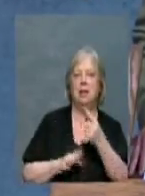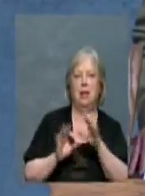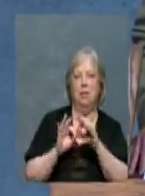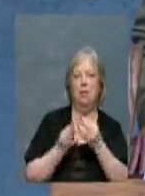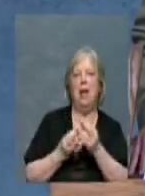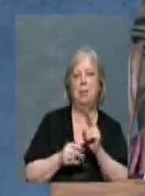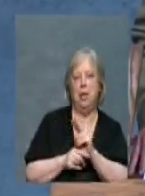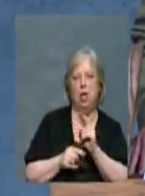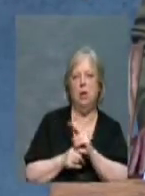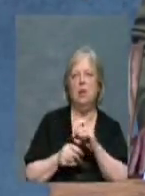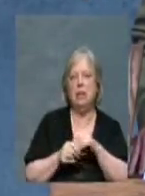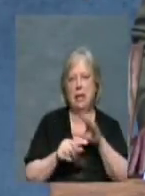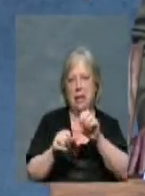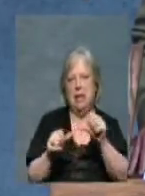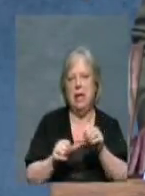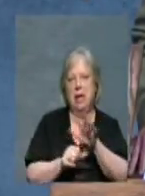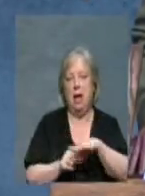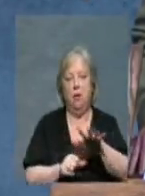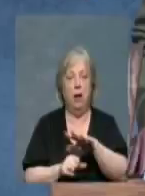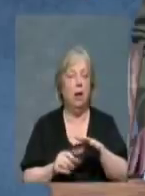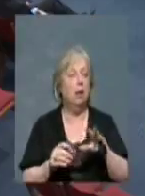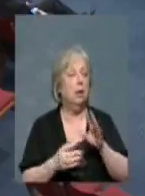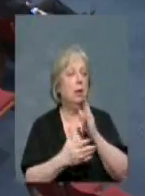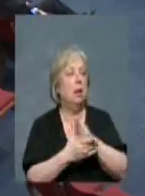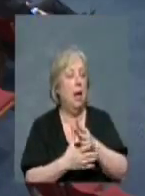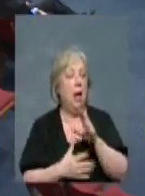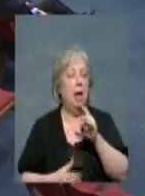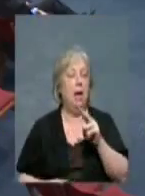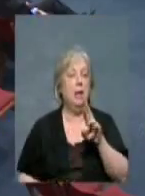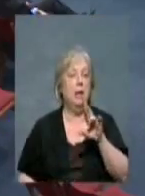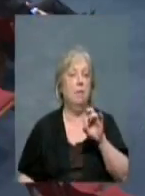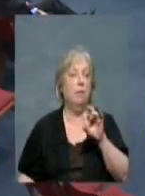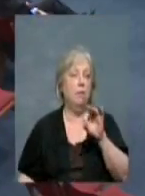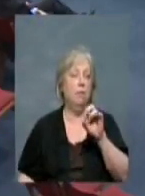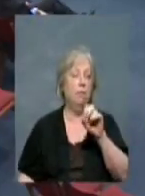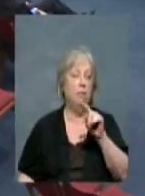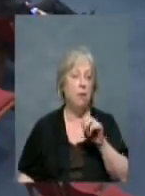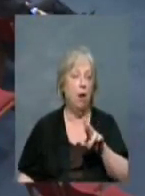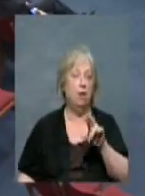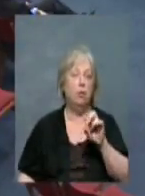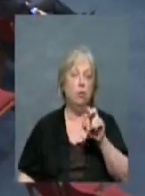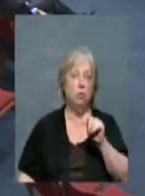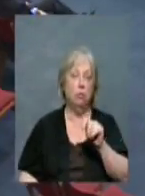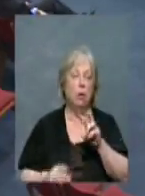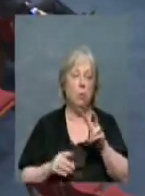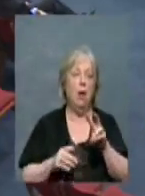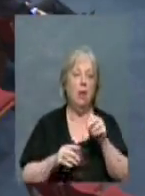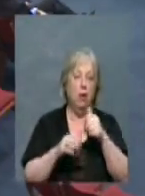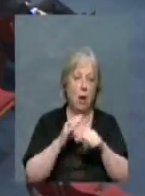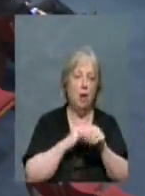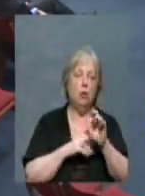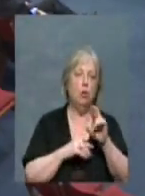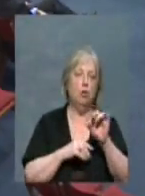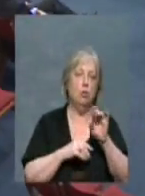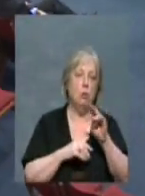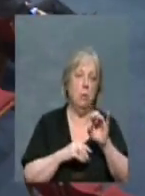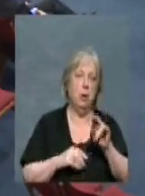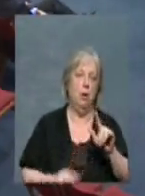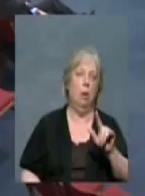in the area. And, Mayor, the property on Foster Street, those multifamilies there are also, under criminal abatement.